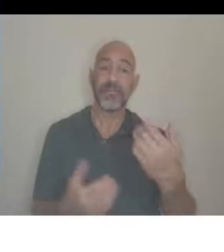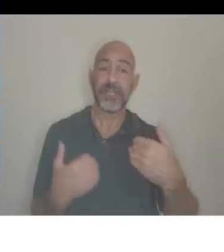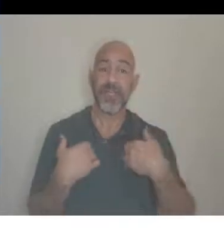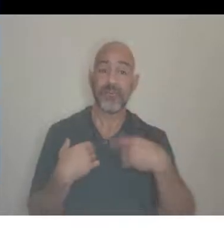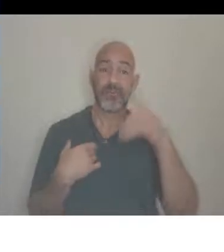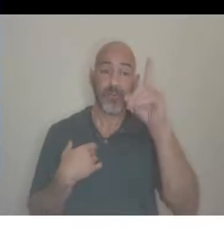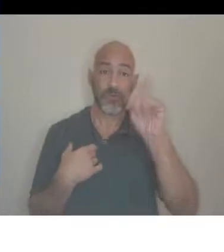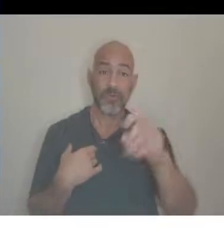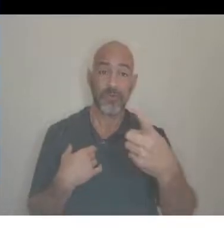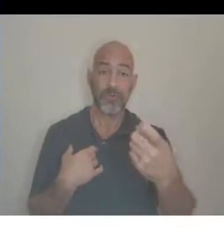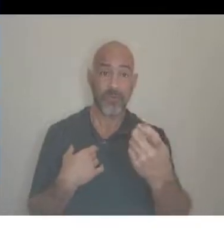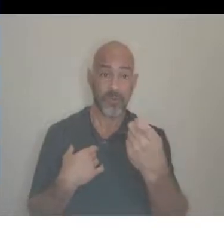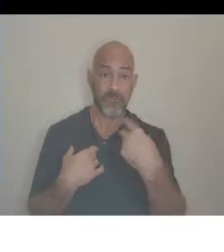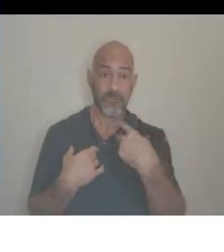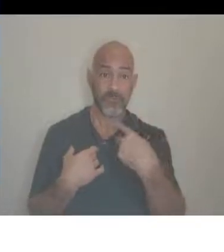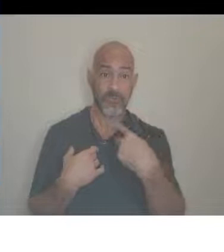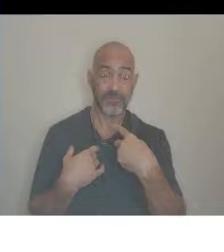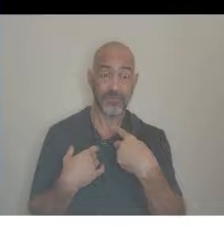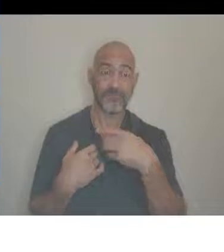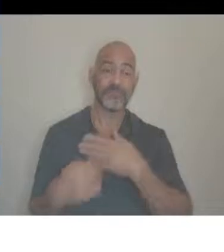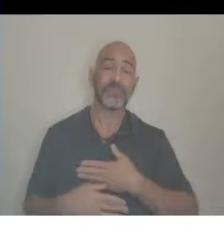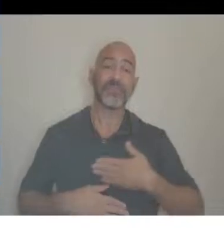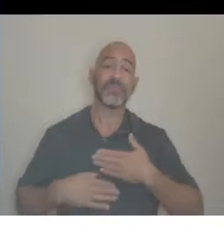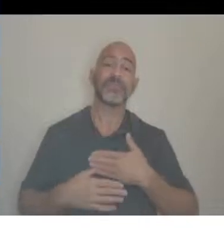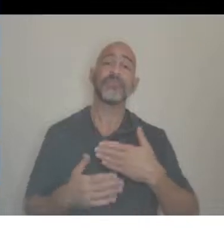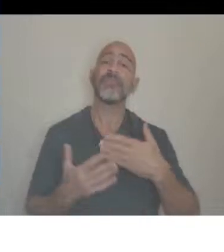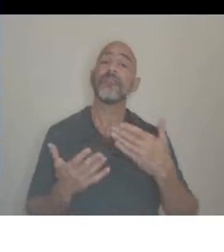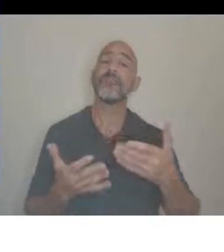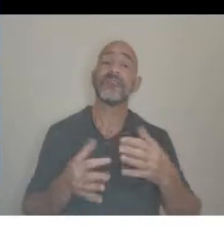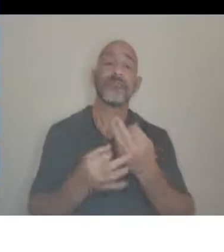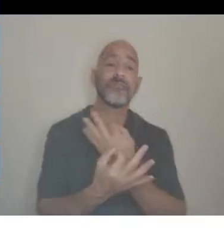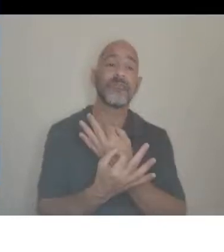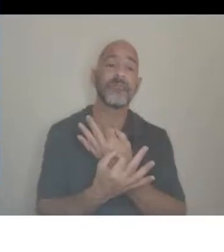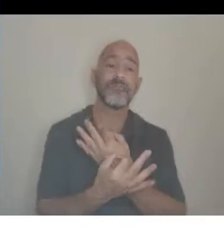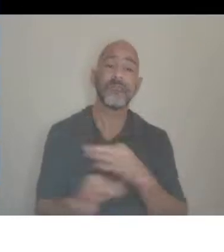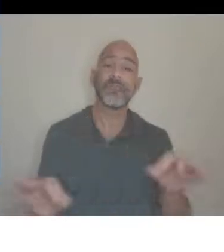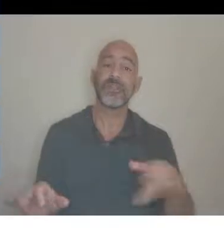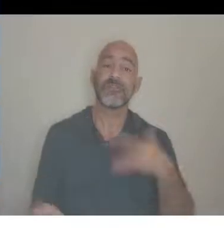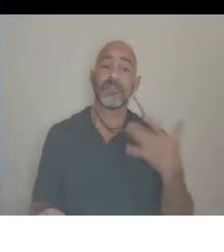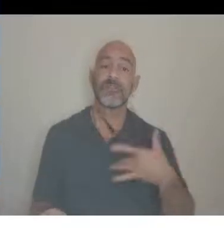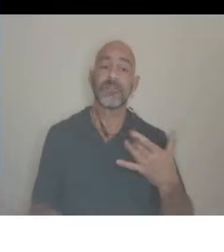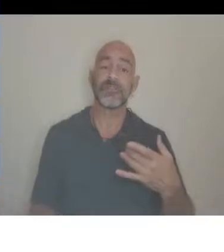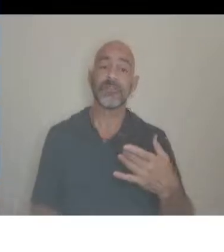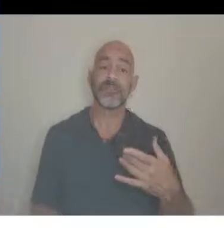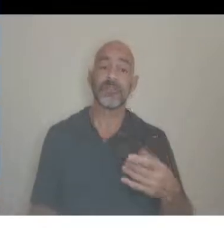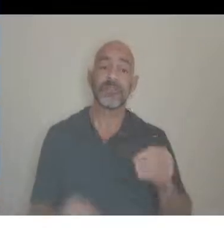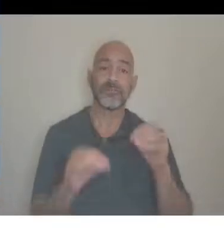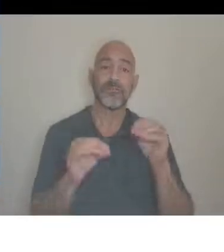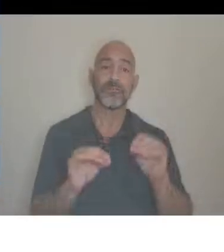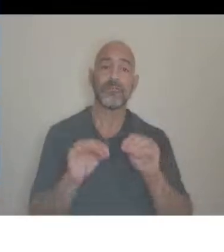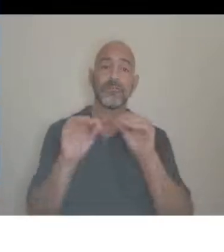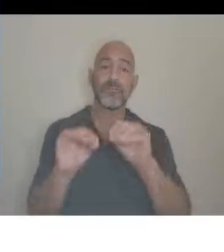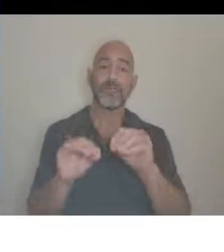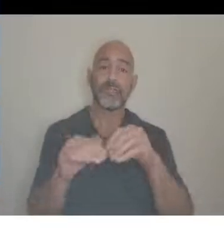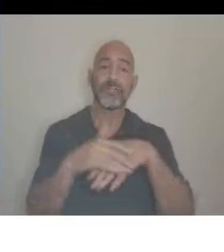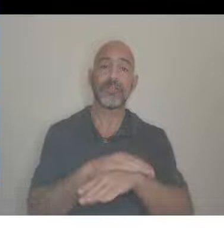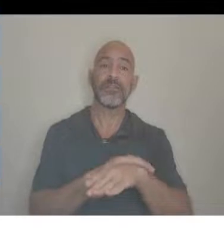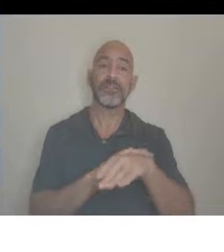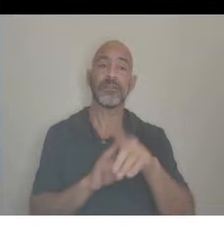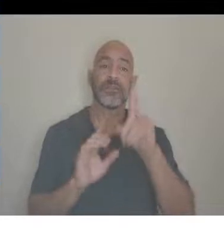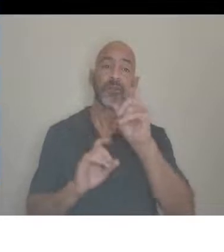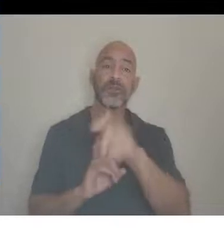do feel free to, um, put them in the Q&A box.